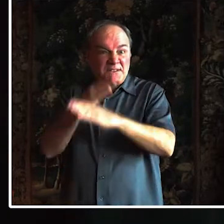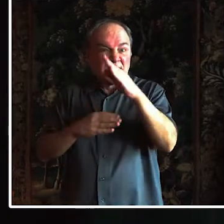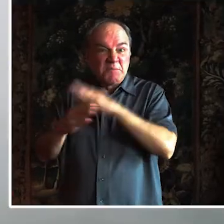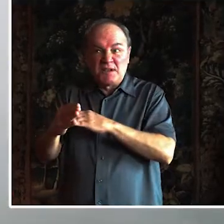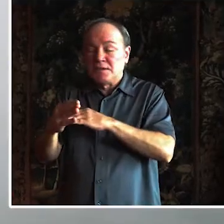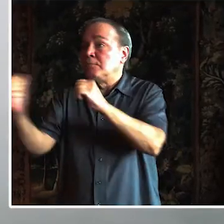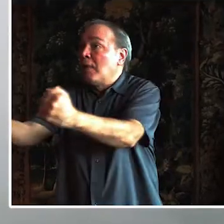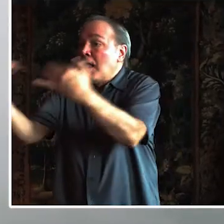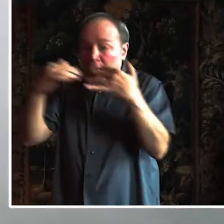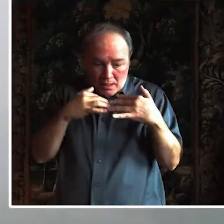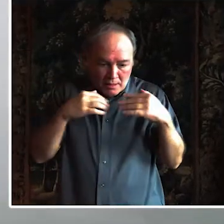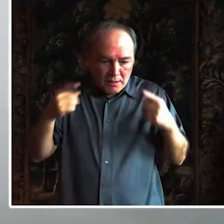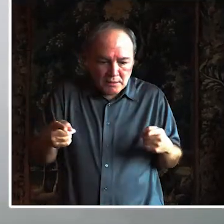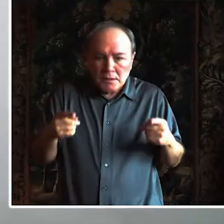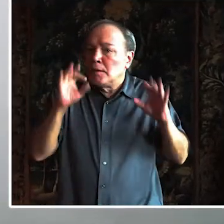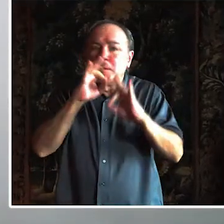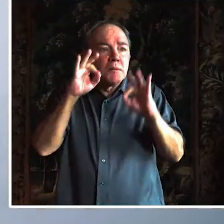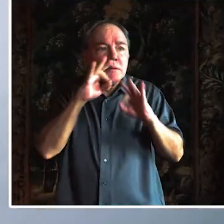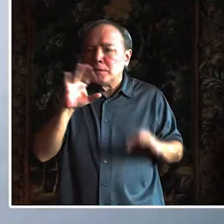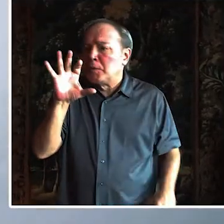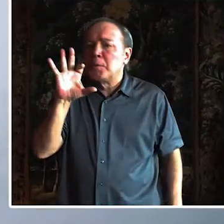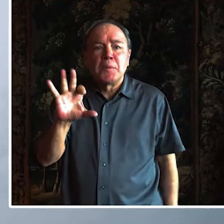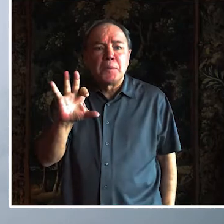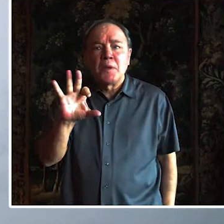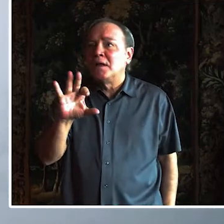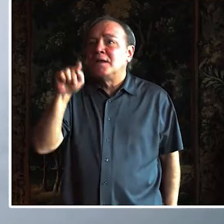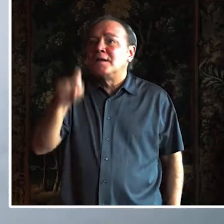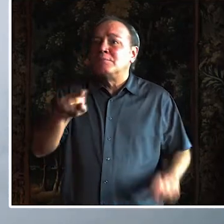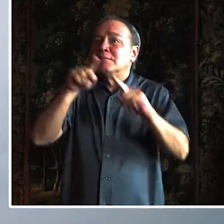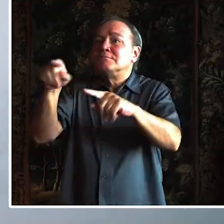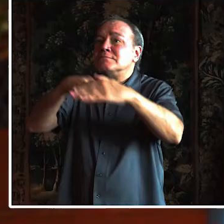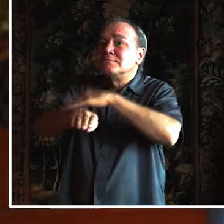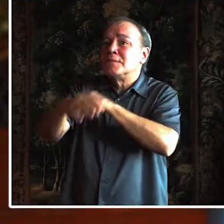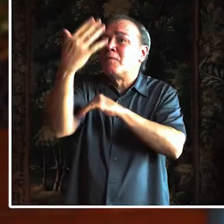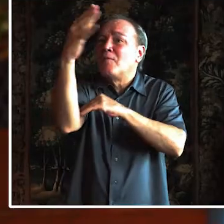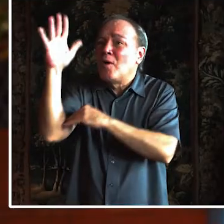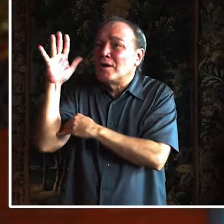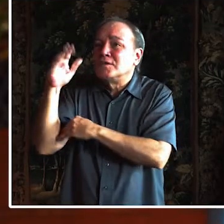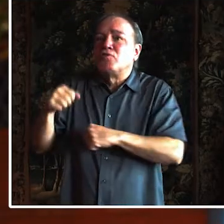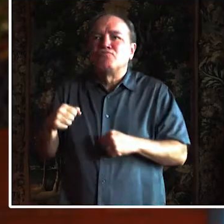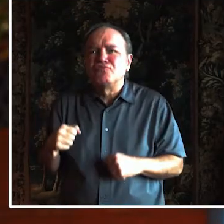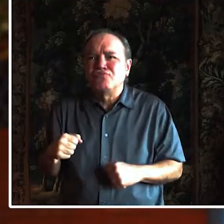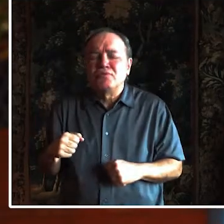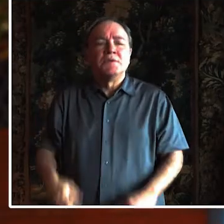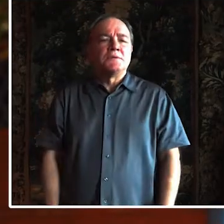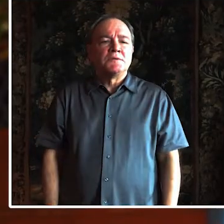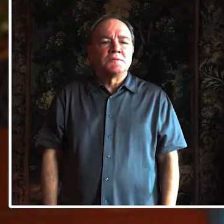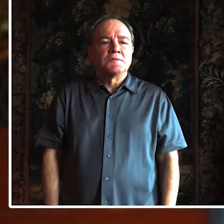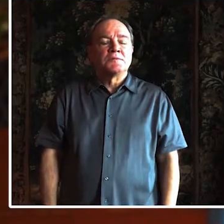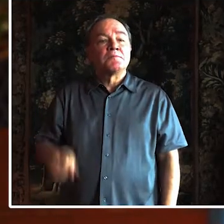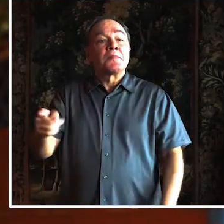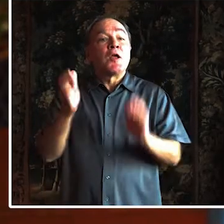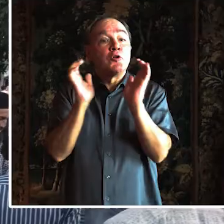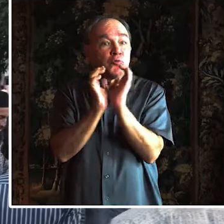So we had to go to a nearby forest. Martin Wirth, UNICEF Bangladesh. I think the major challenge in emergencies is the speed.